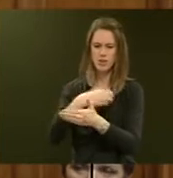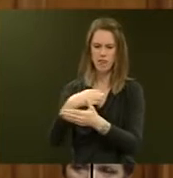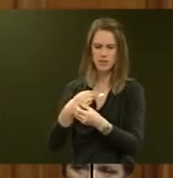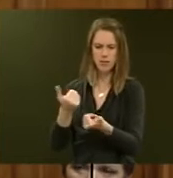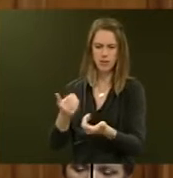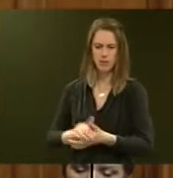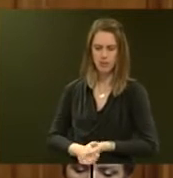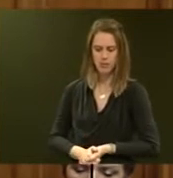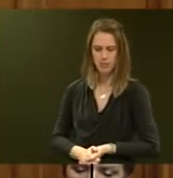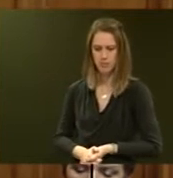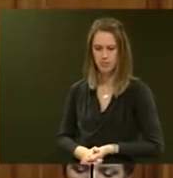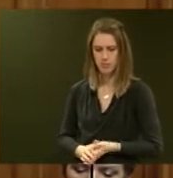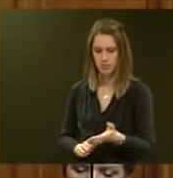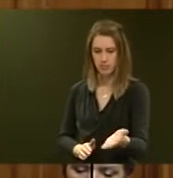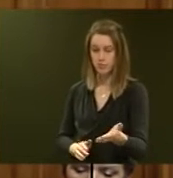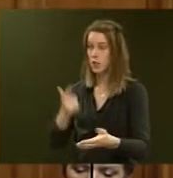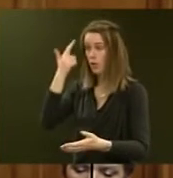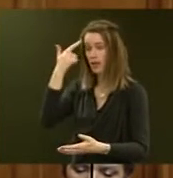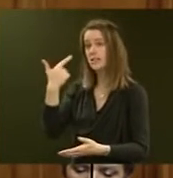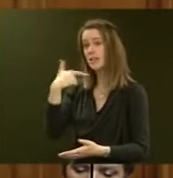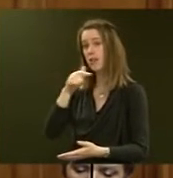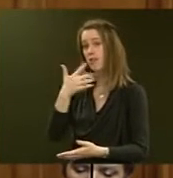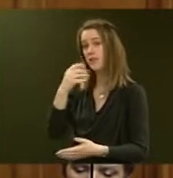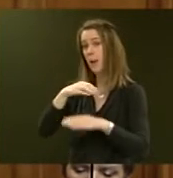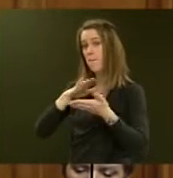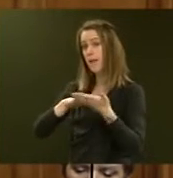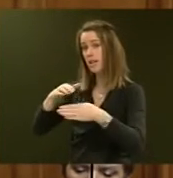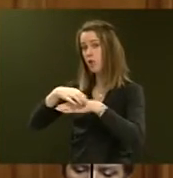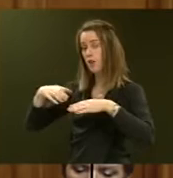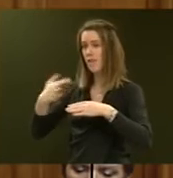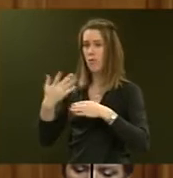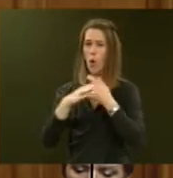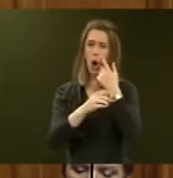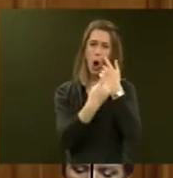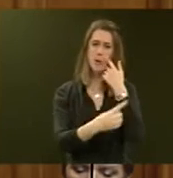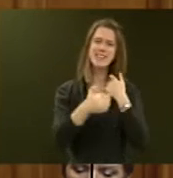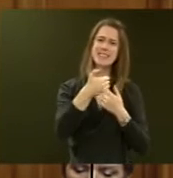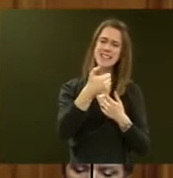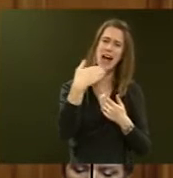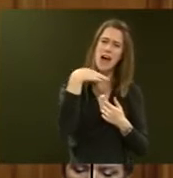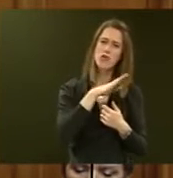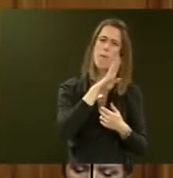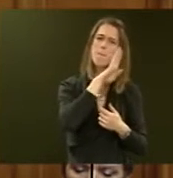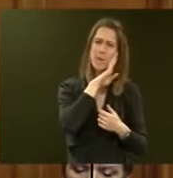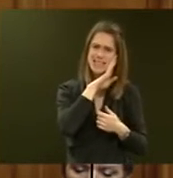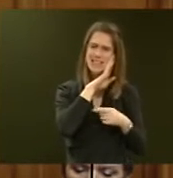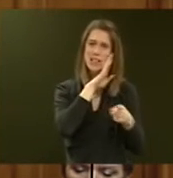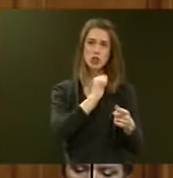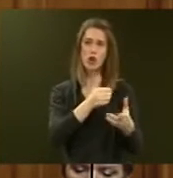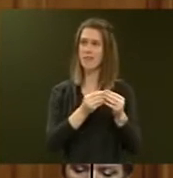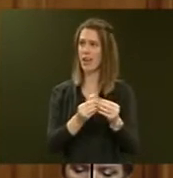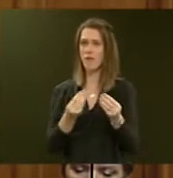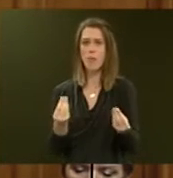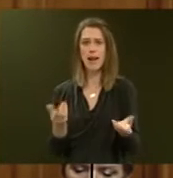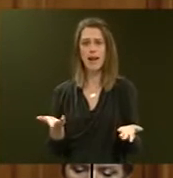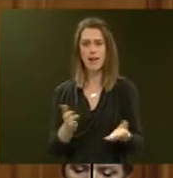Does he think that $750 million for just 600 beds at Waikere Prison is good value for